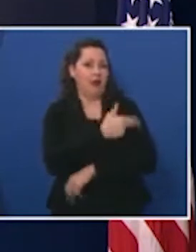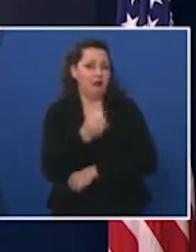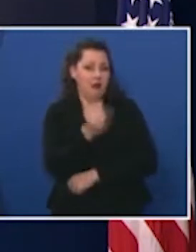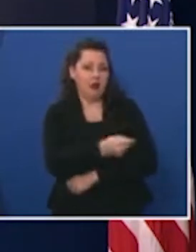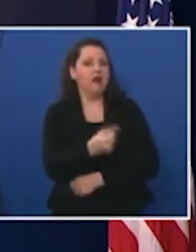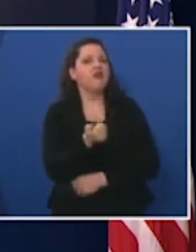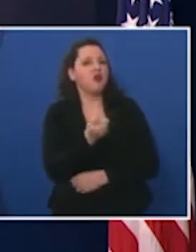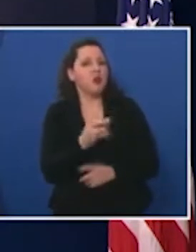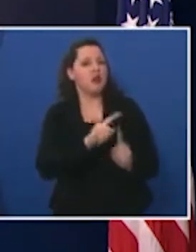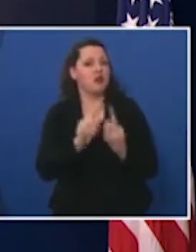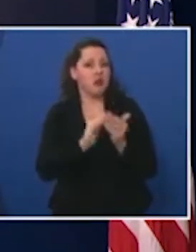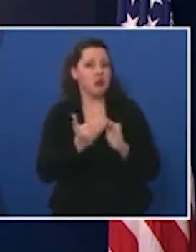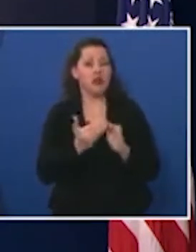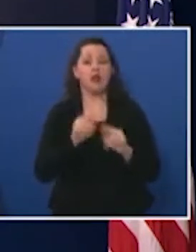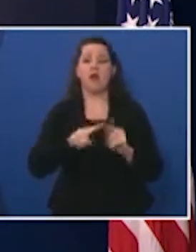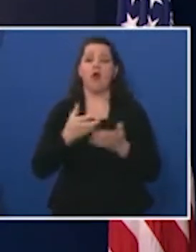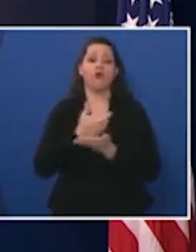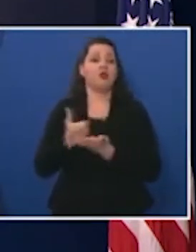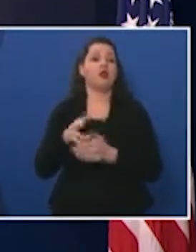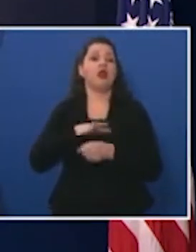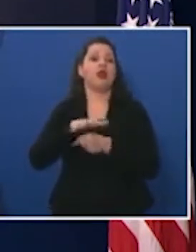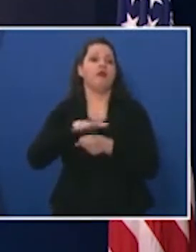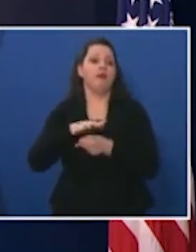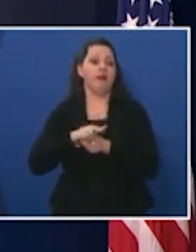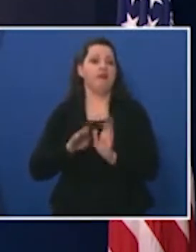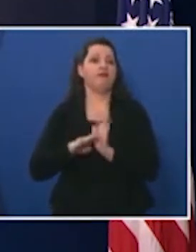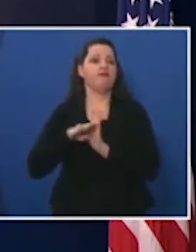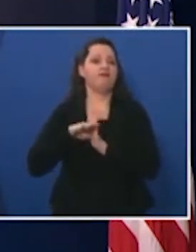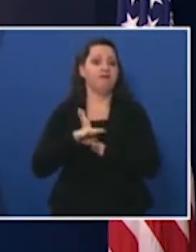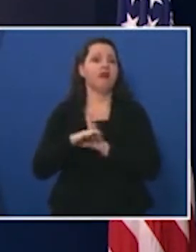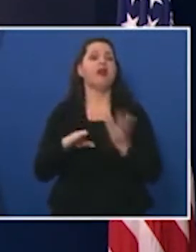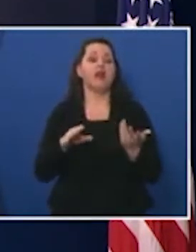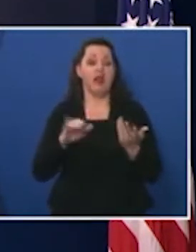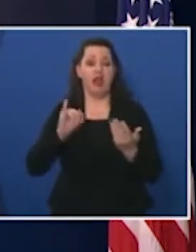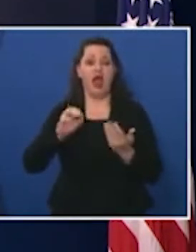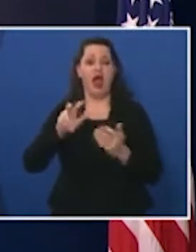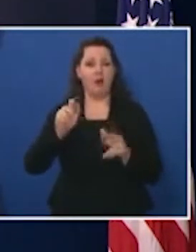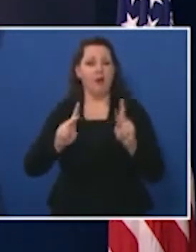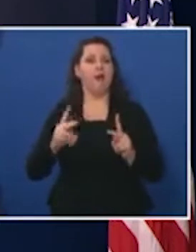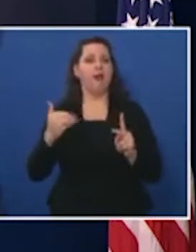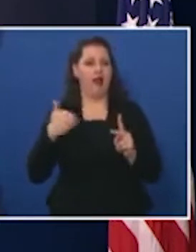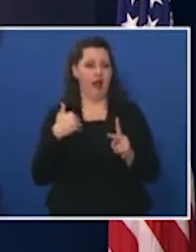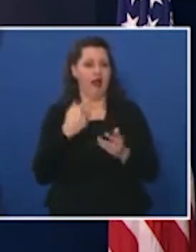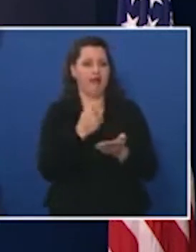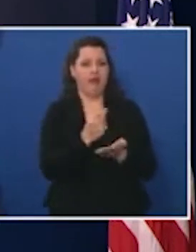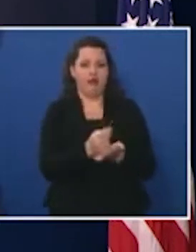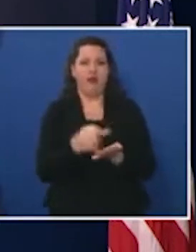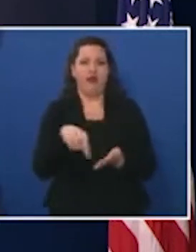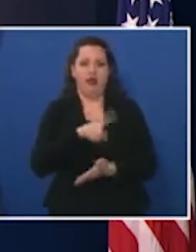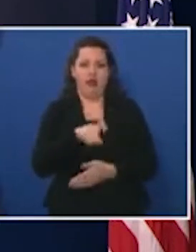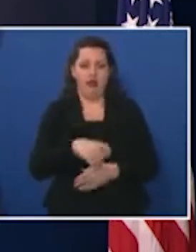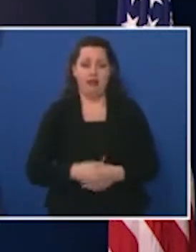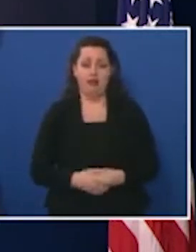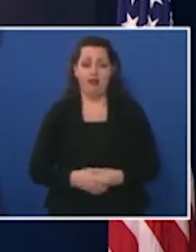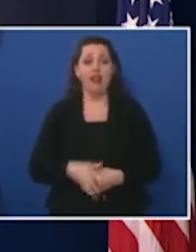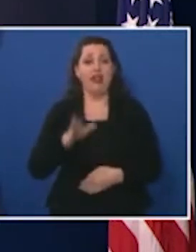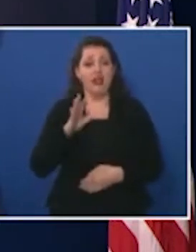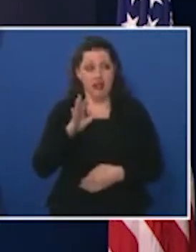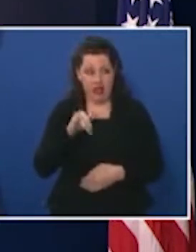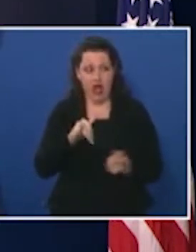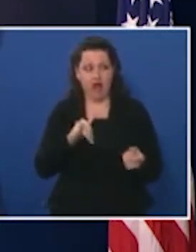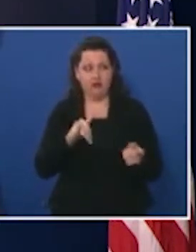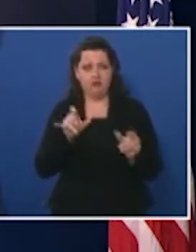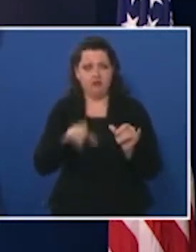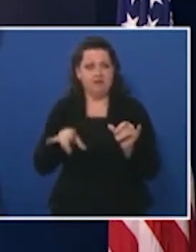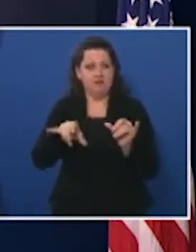resources remain stable and Iowans are getting the care that they need this activity is consistent with what we've